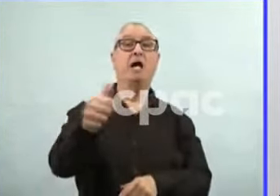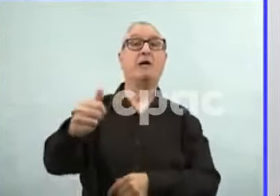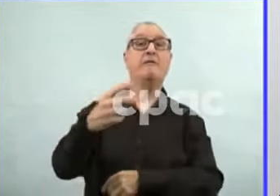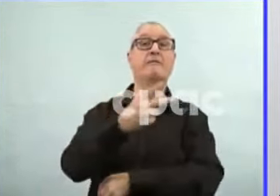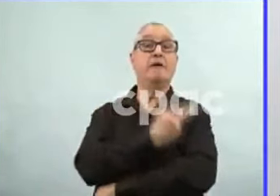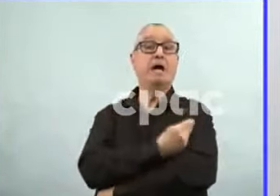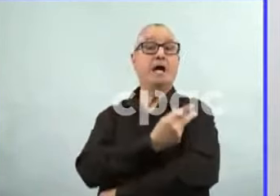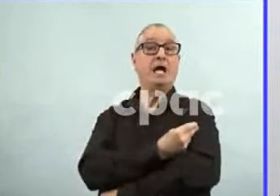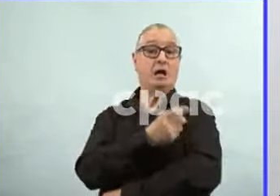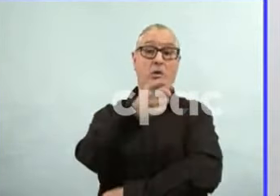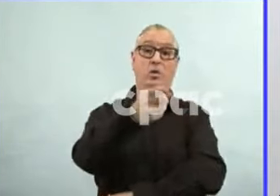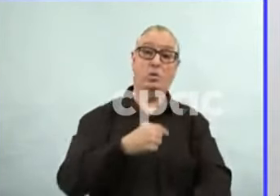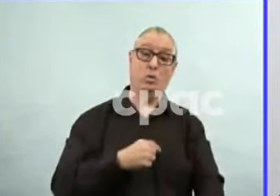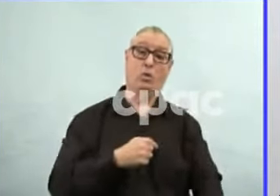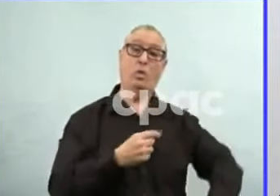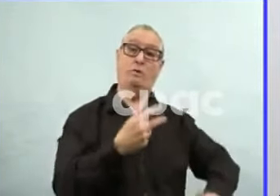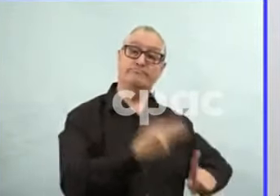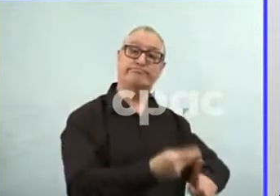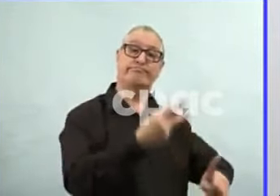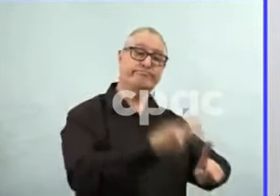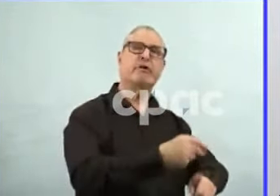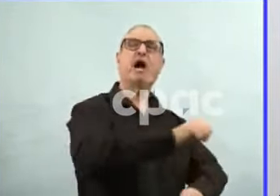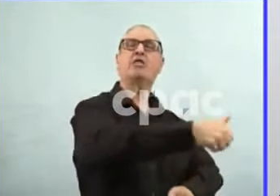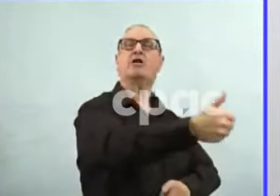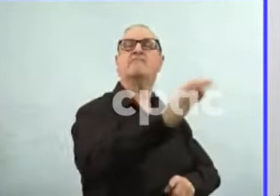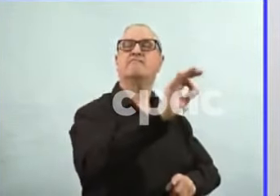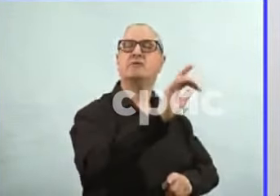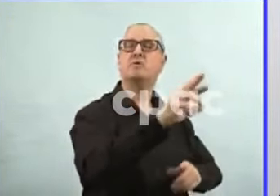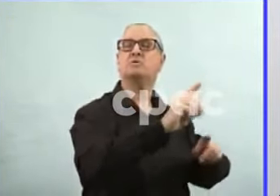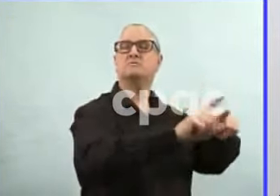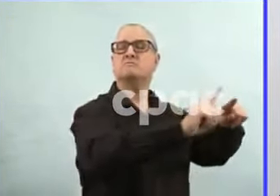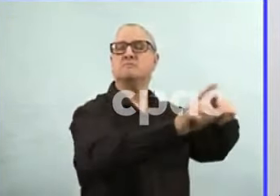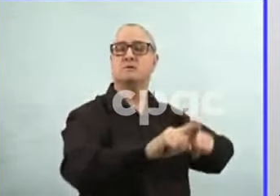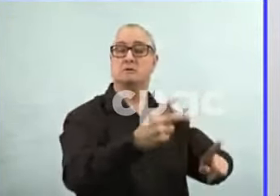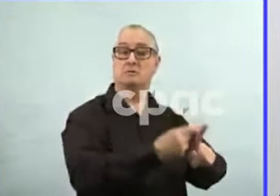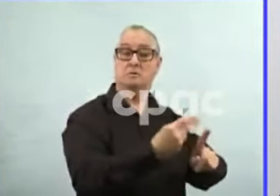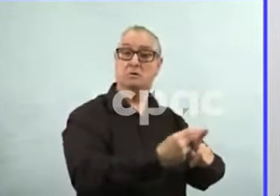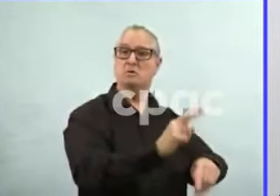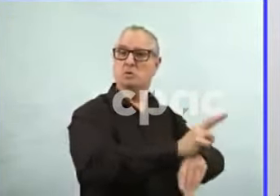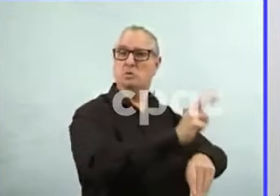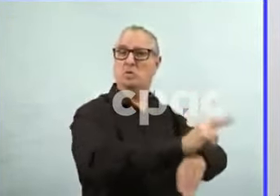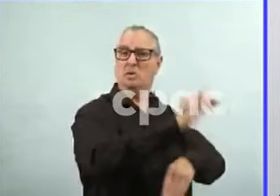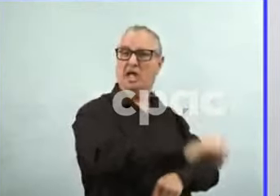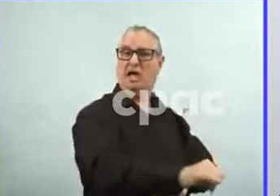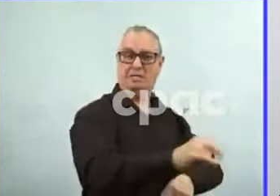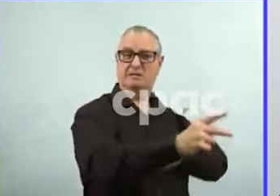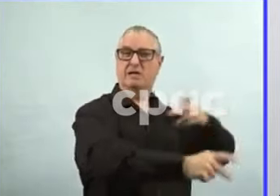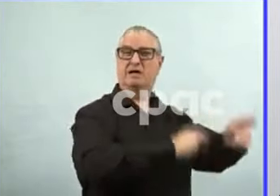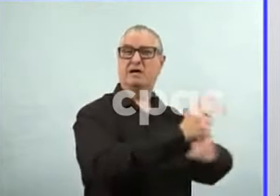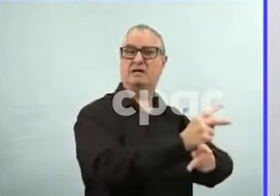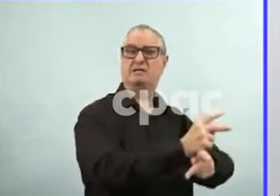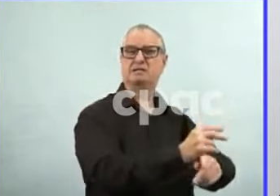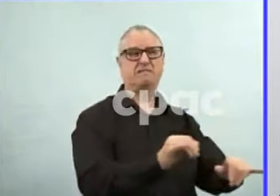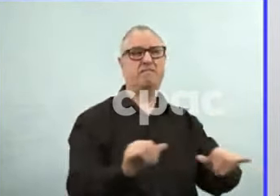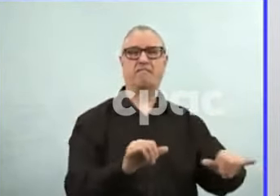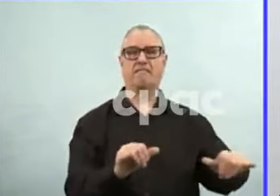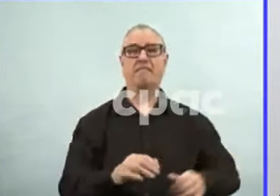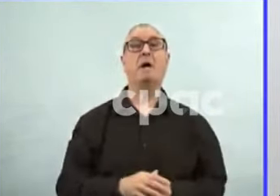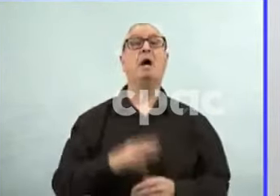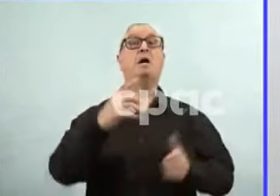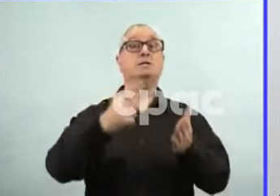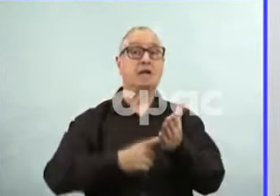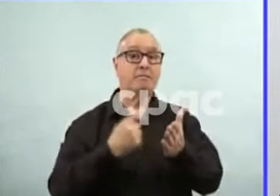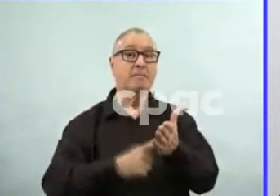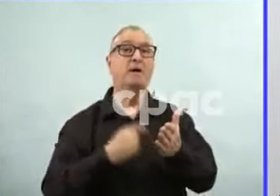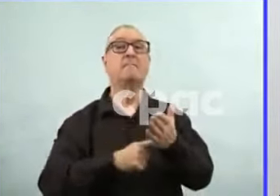So we have other vaccines that either use the whole virus that's alive but weakened or a dead version of the whole virus,